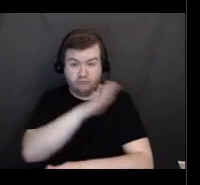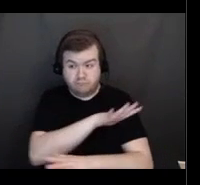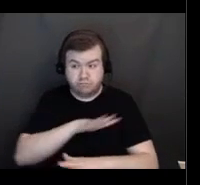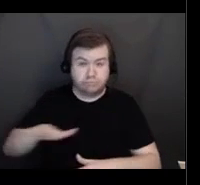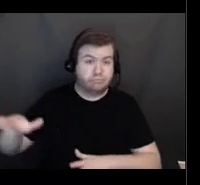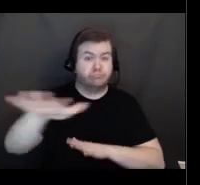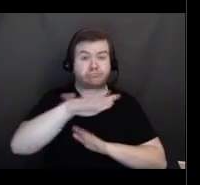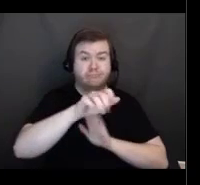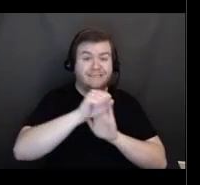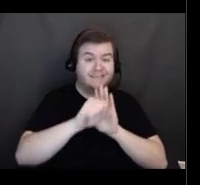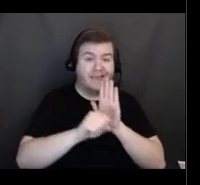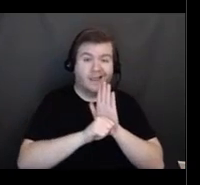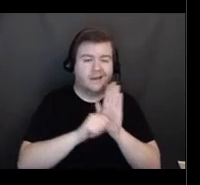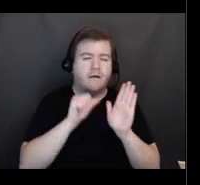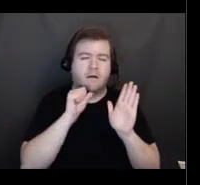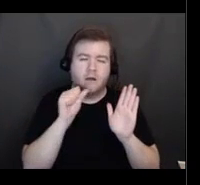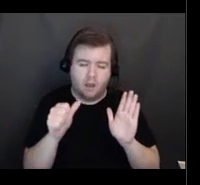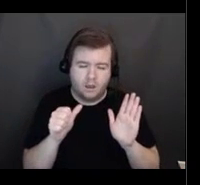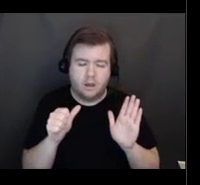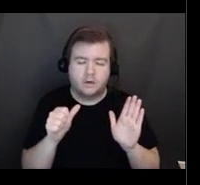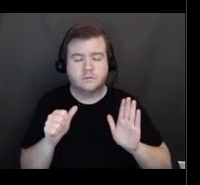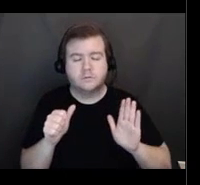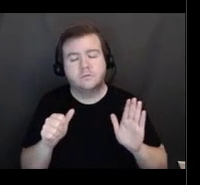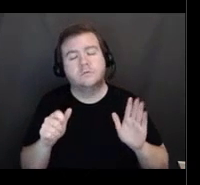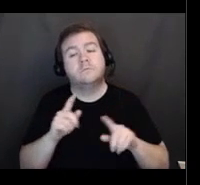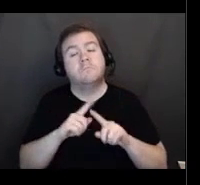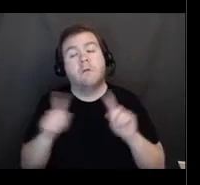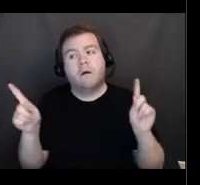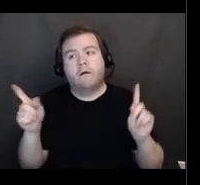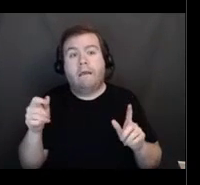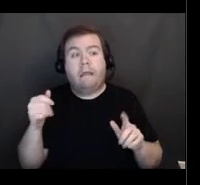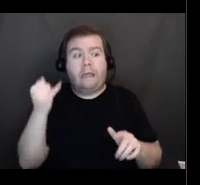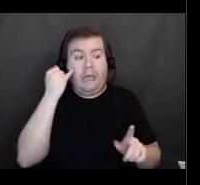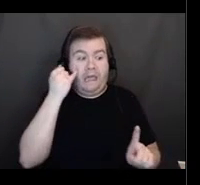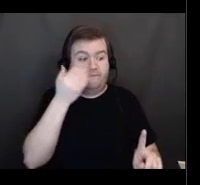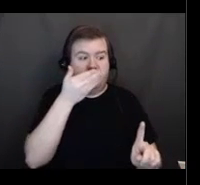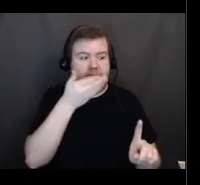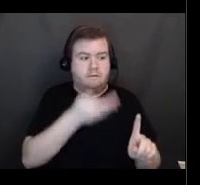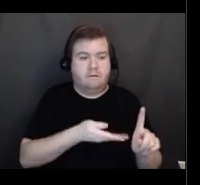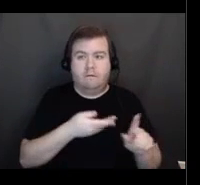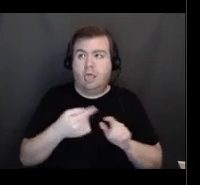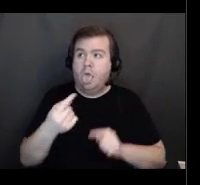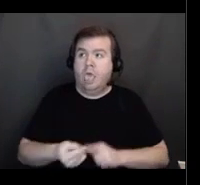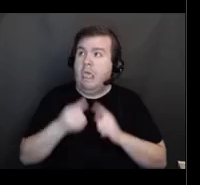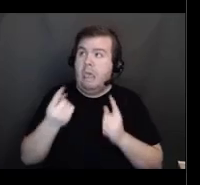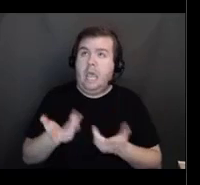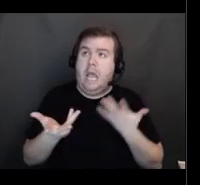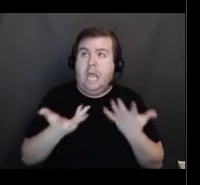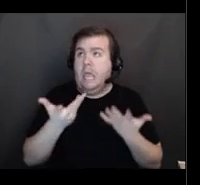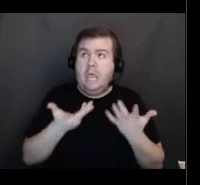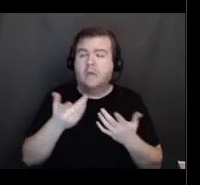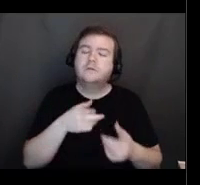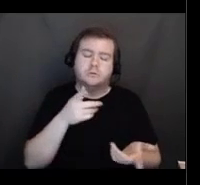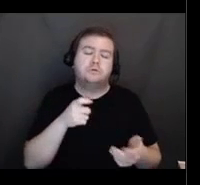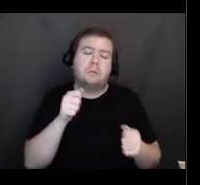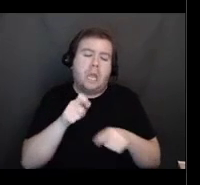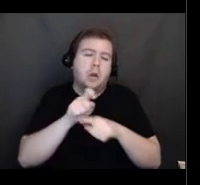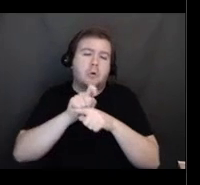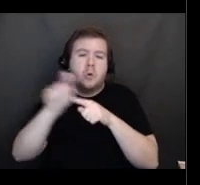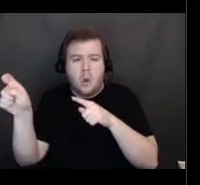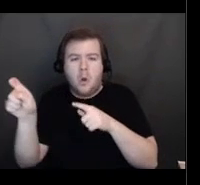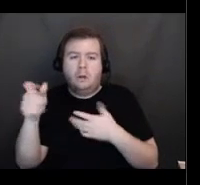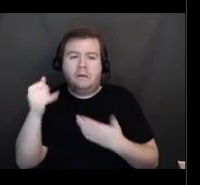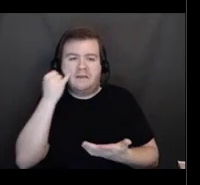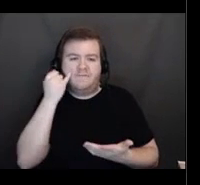option, but it may, it may be an option for folks that need, need that